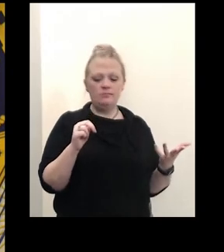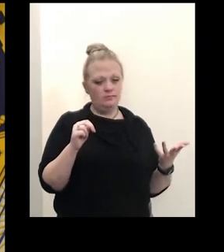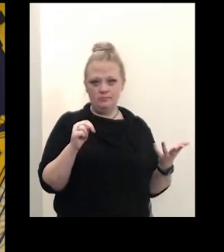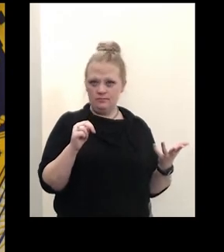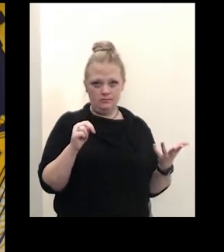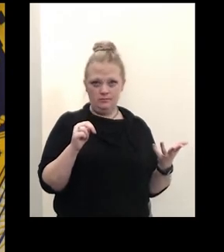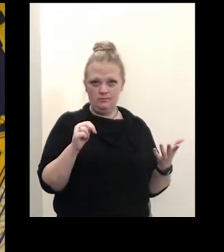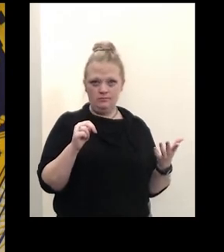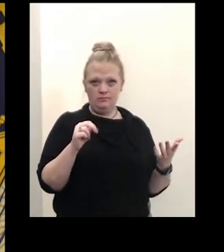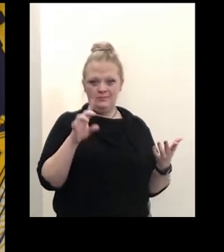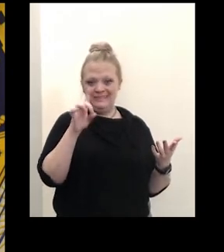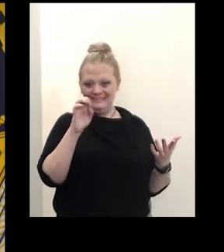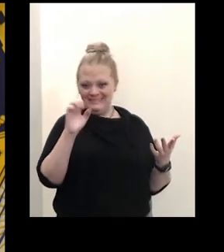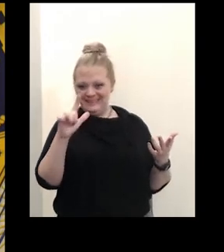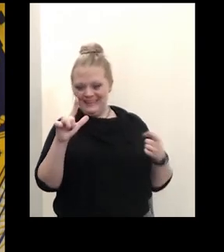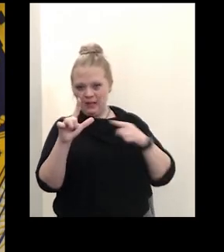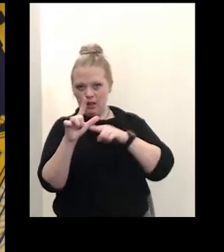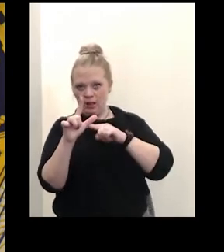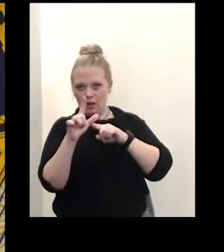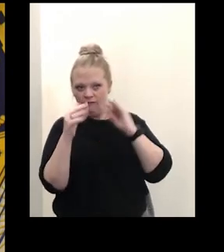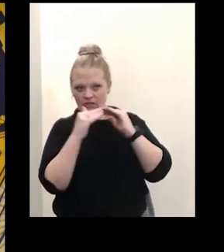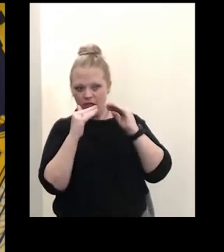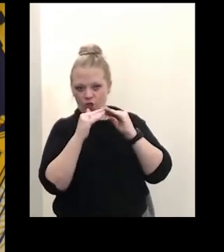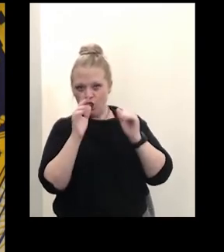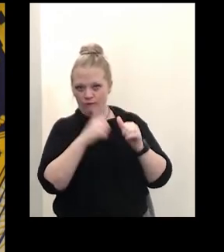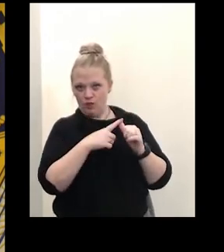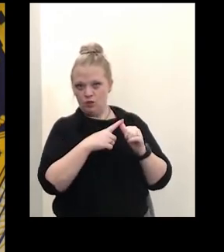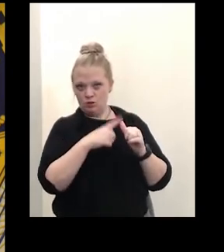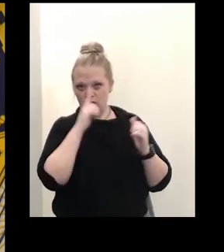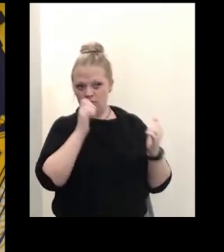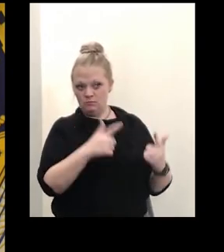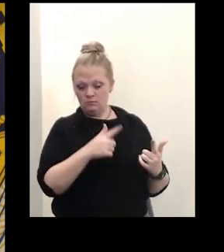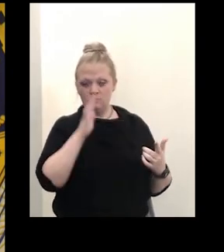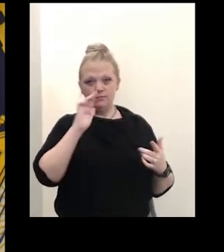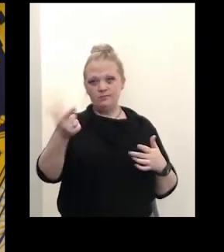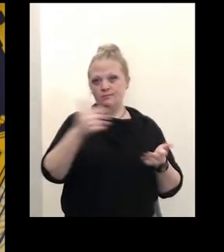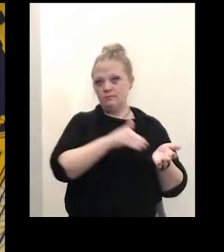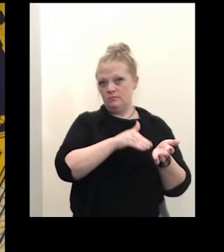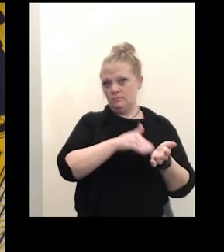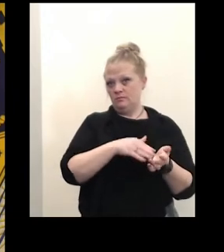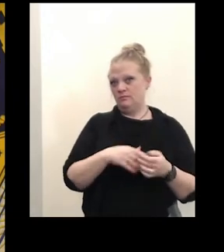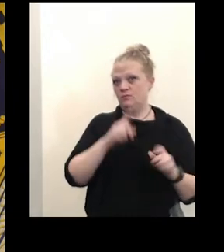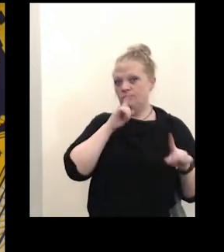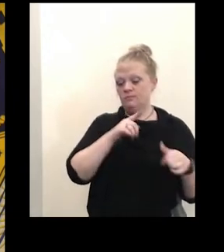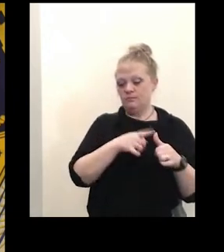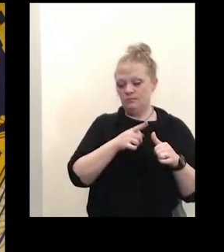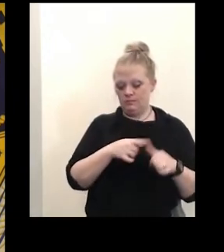that is a fair deal for all so i'll turn it over to dr bursty and answer the first question